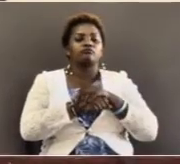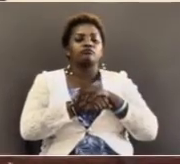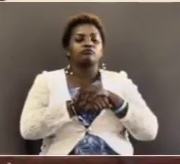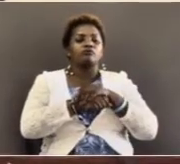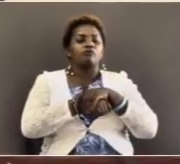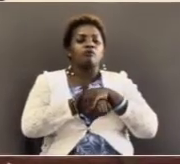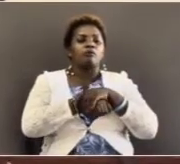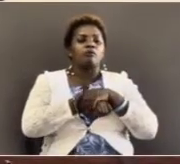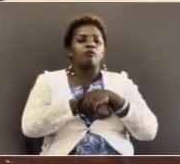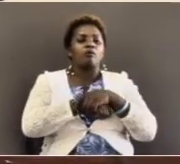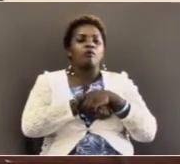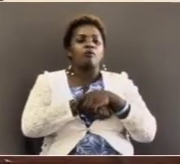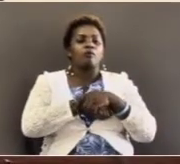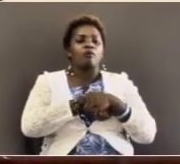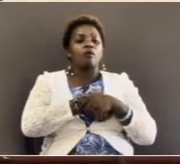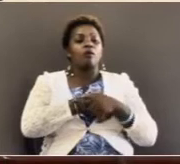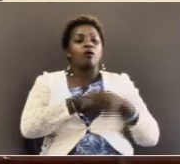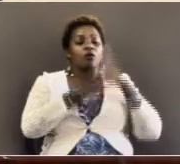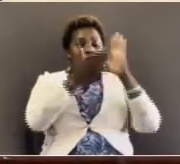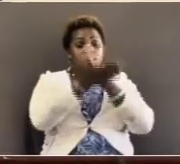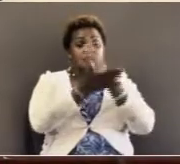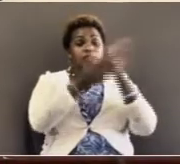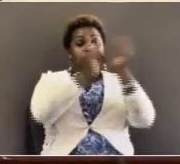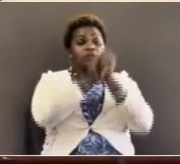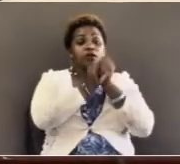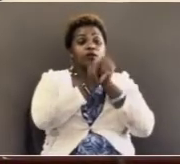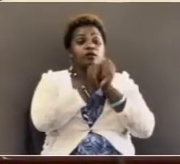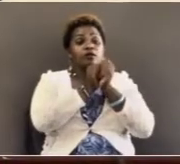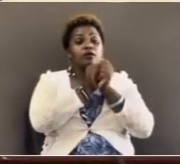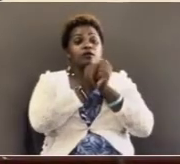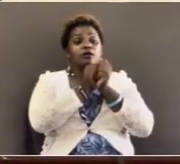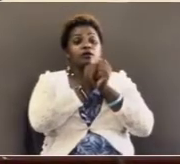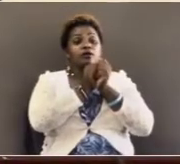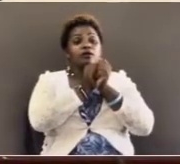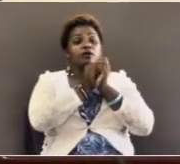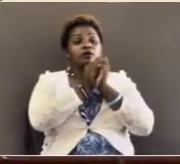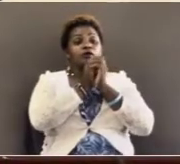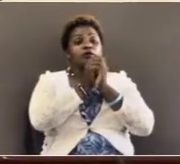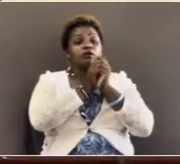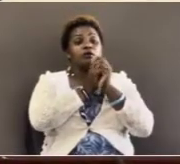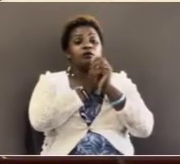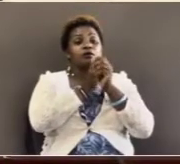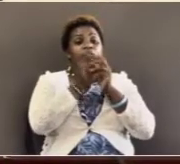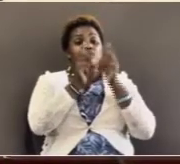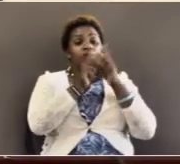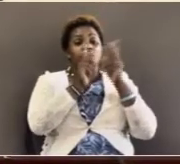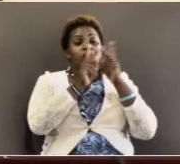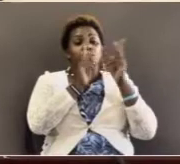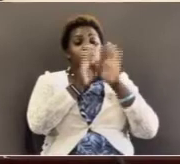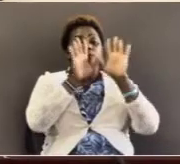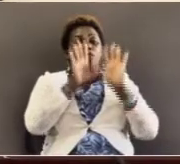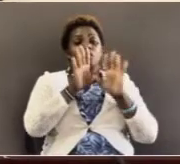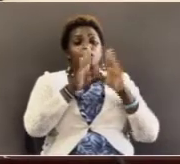We are going to share together a very important